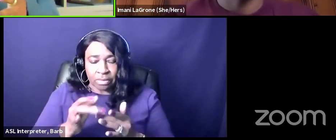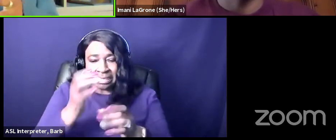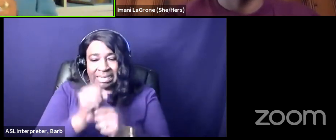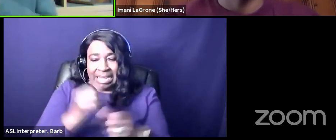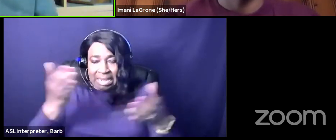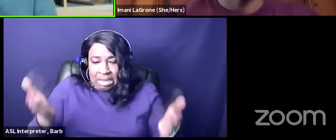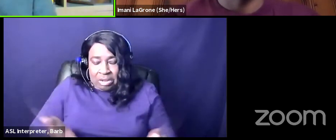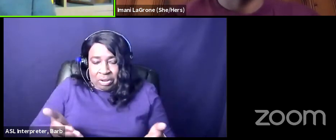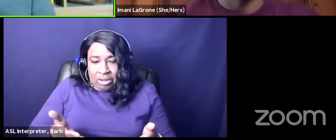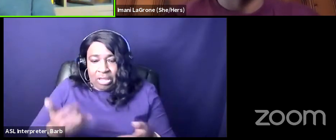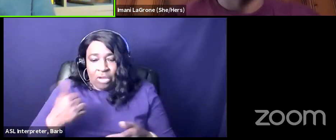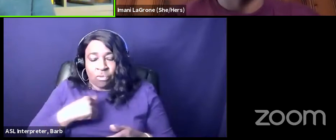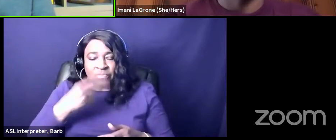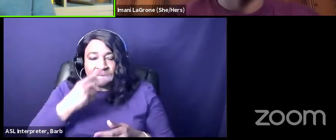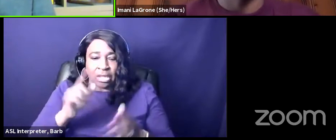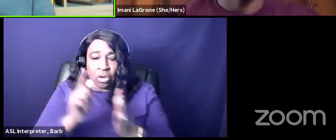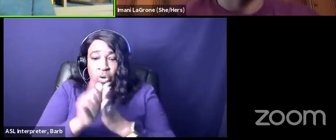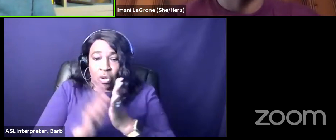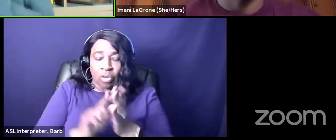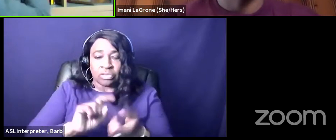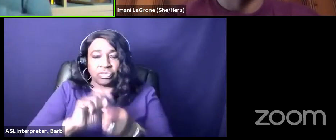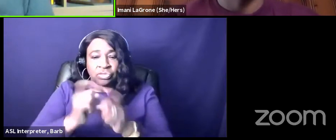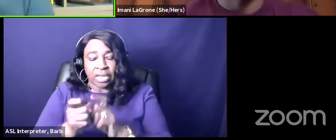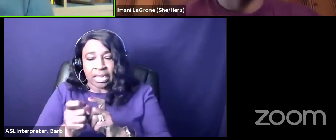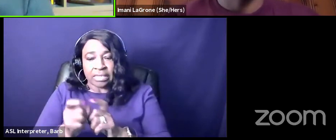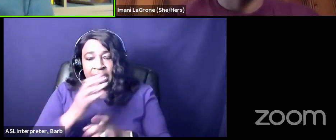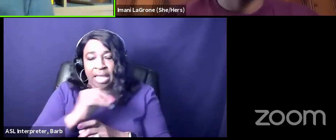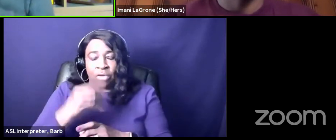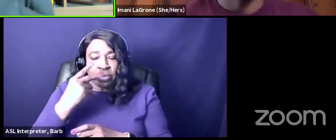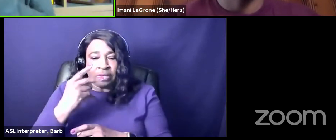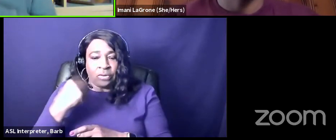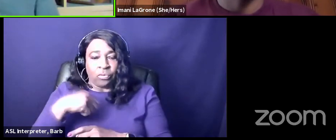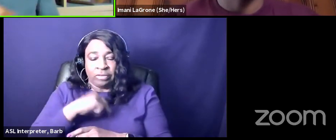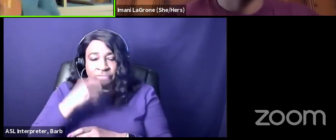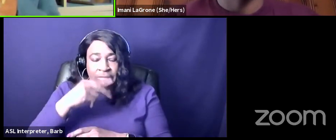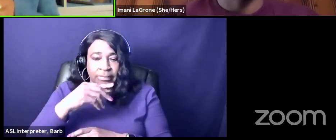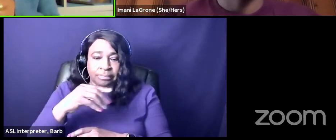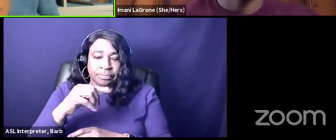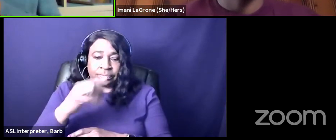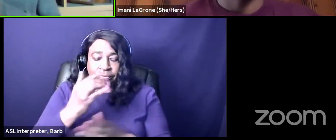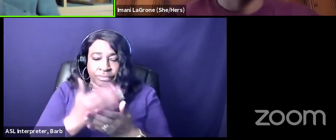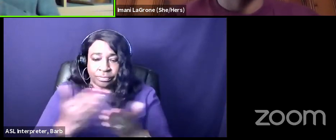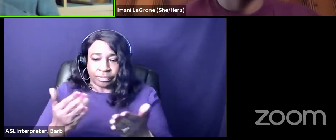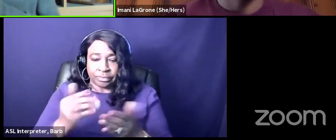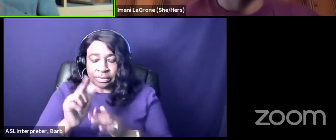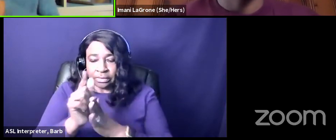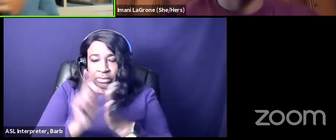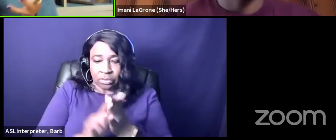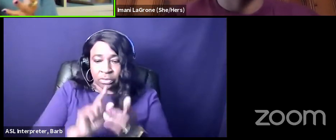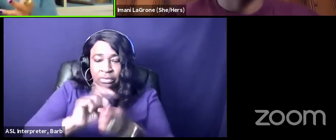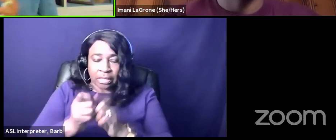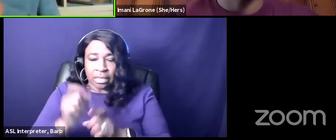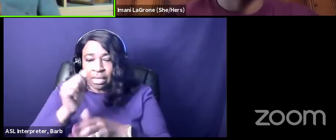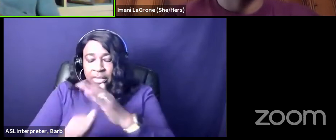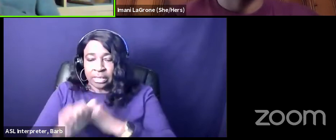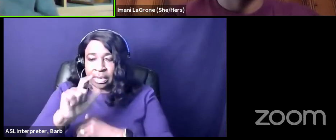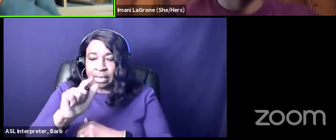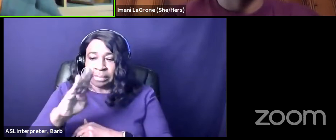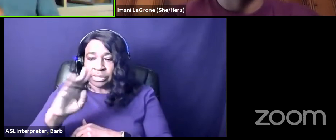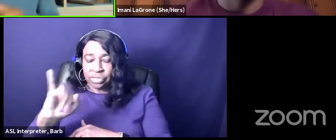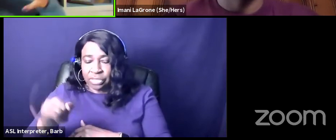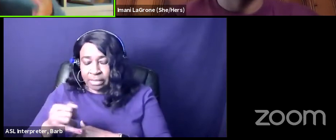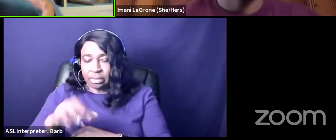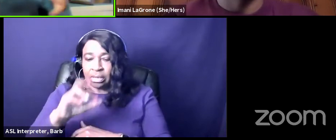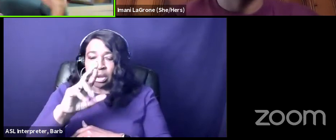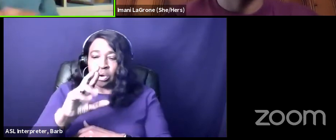laws change 1965 immigration act under lbj the 1980s immigration acts under ronald reagan crazy